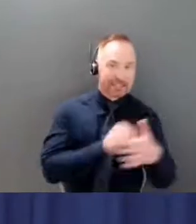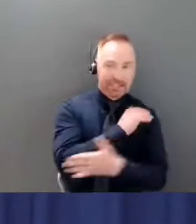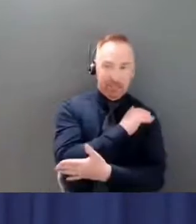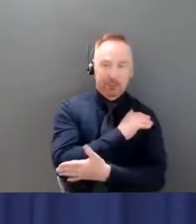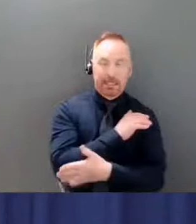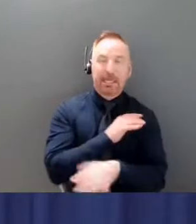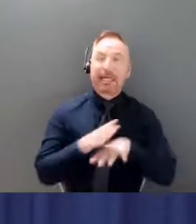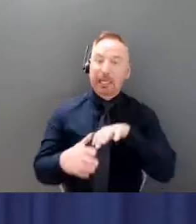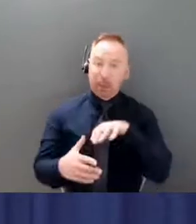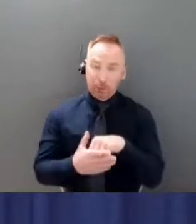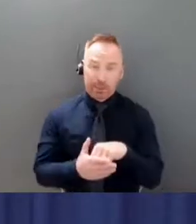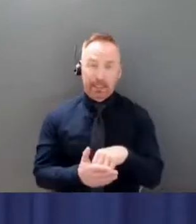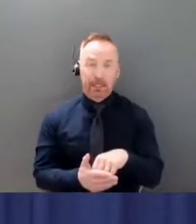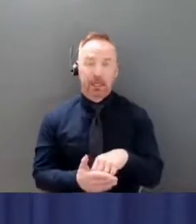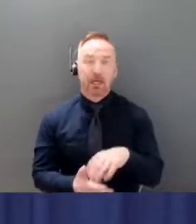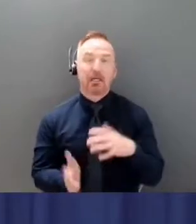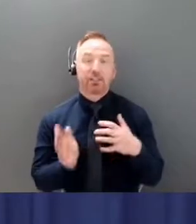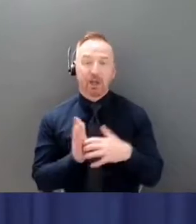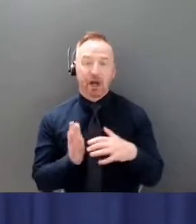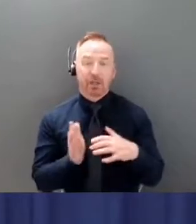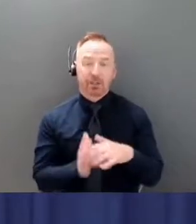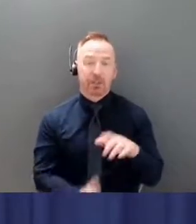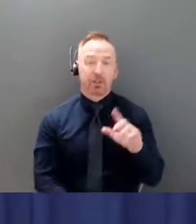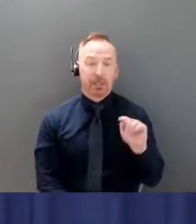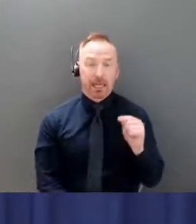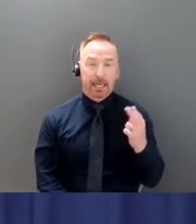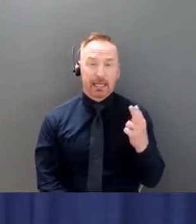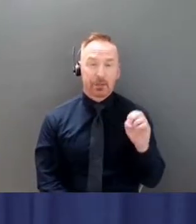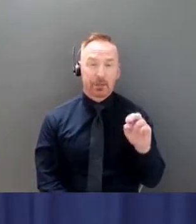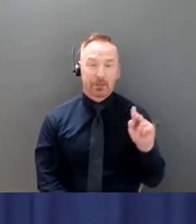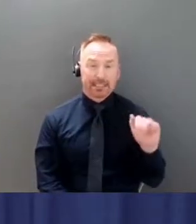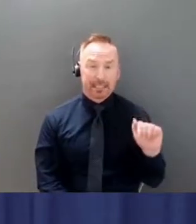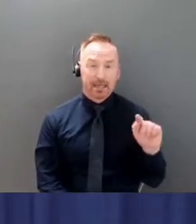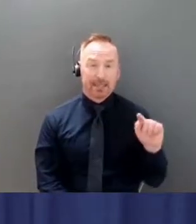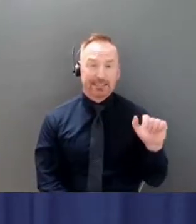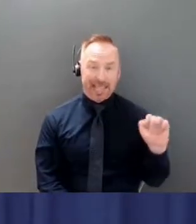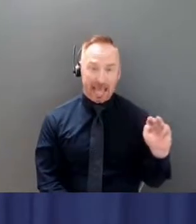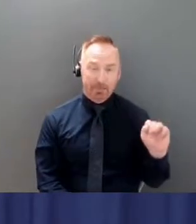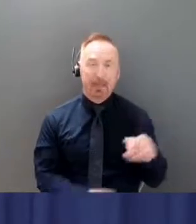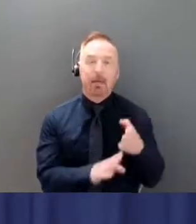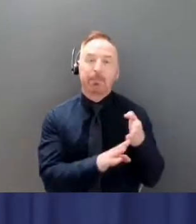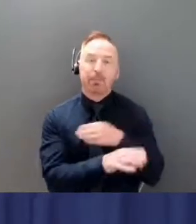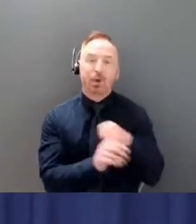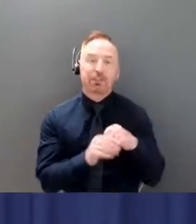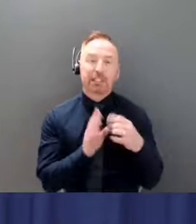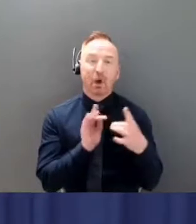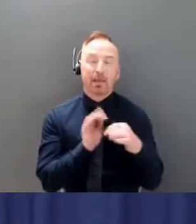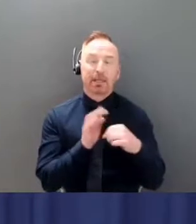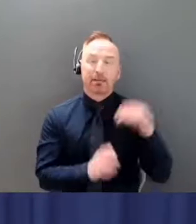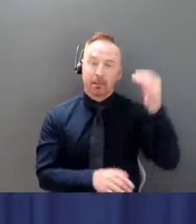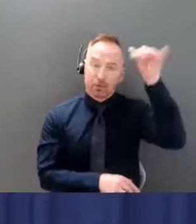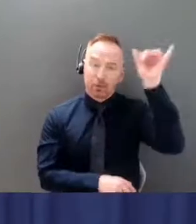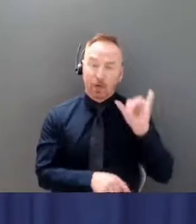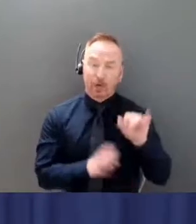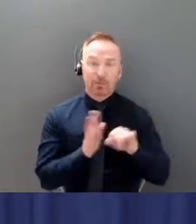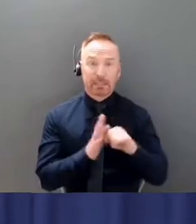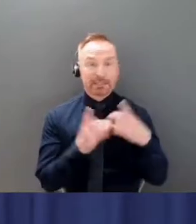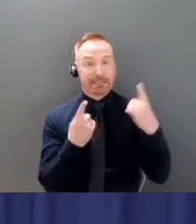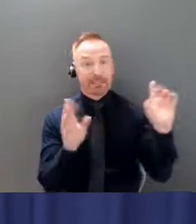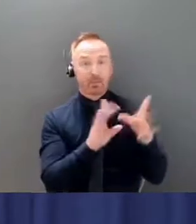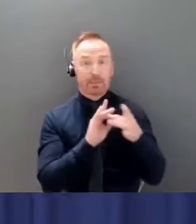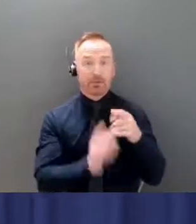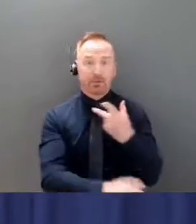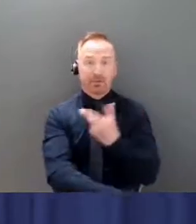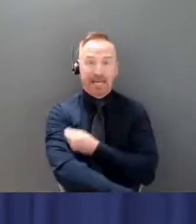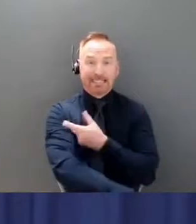she has commented, of course, before about how successful the UConn has been with respect to its vaccination program. But